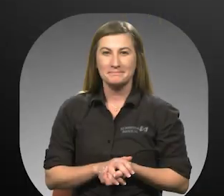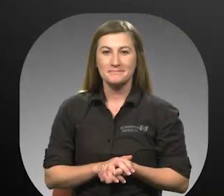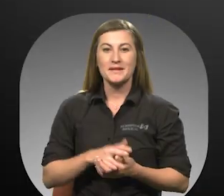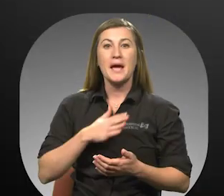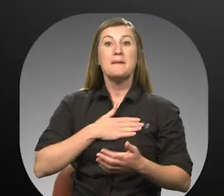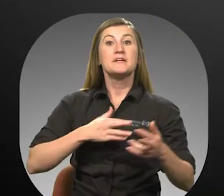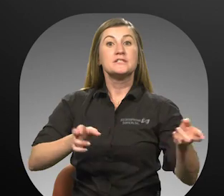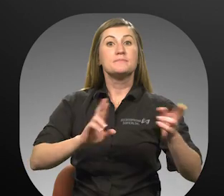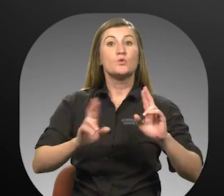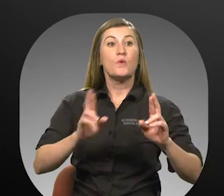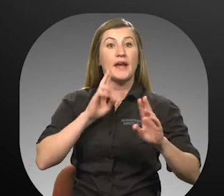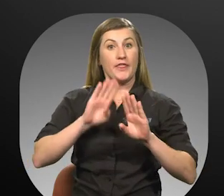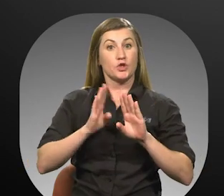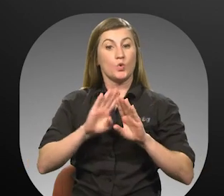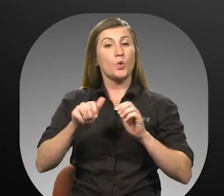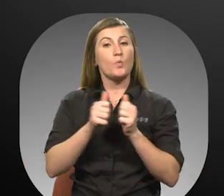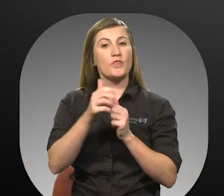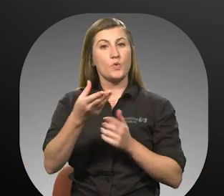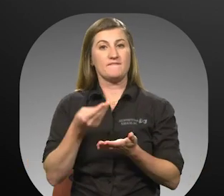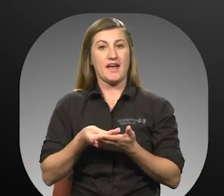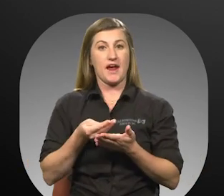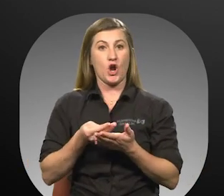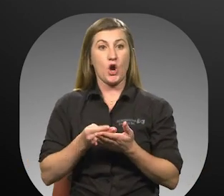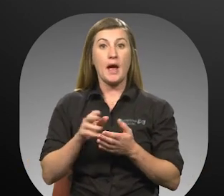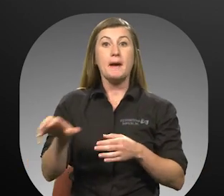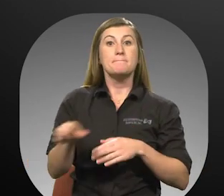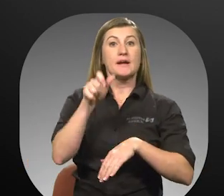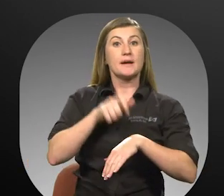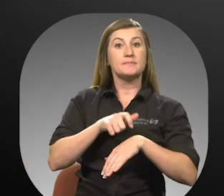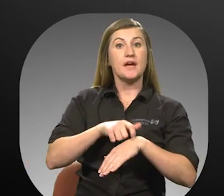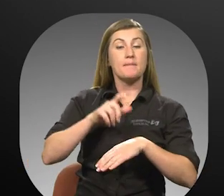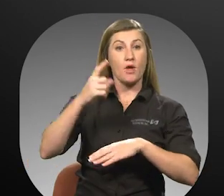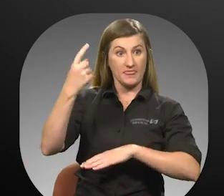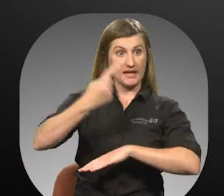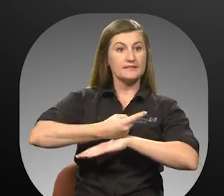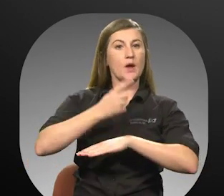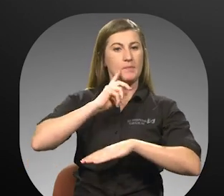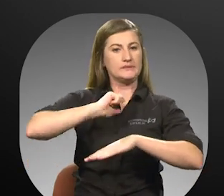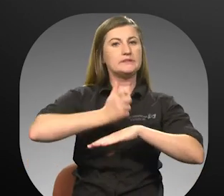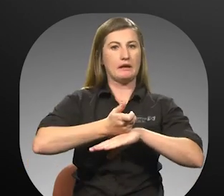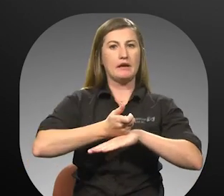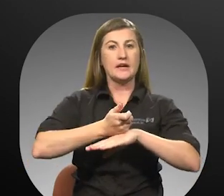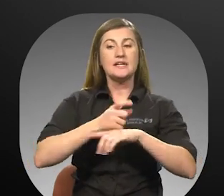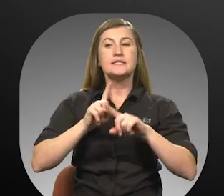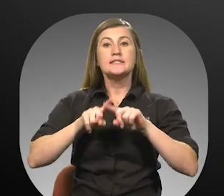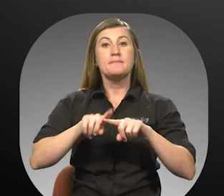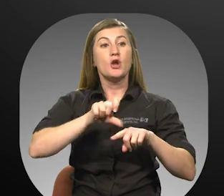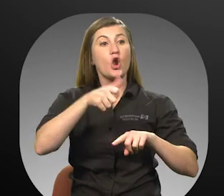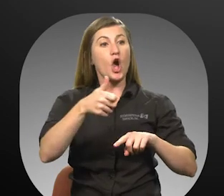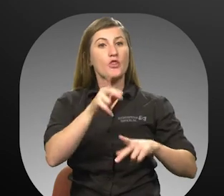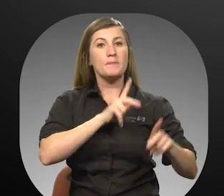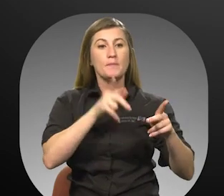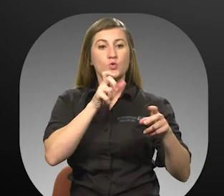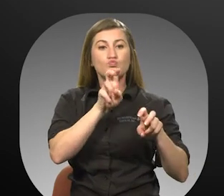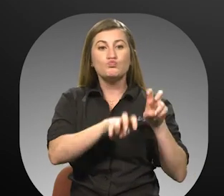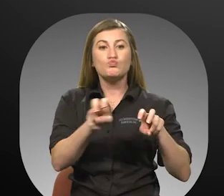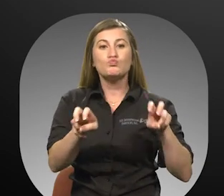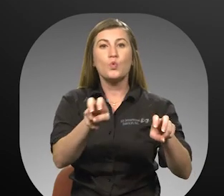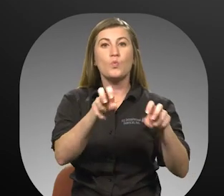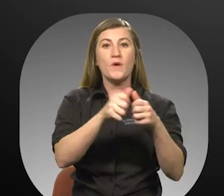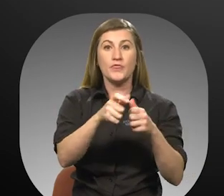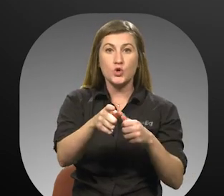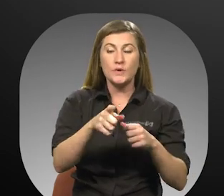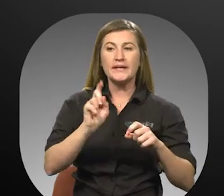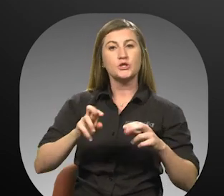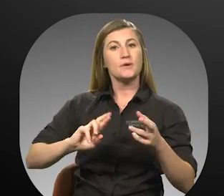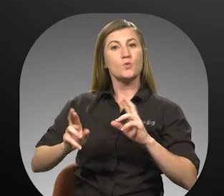Please be ready at the door with your fare. Pickup time on the day of your trip will be set depending on other passengers boarding with you. You